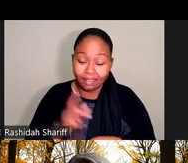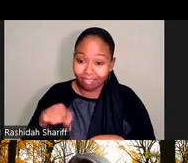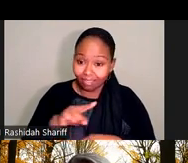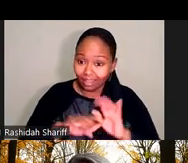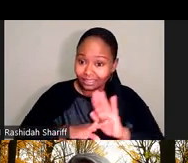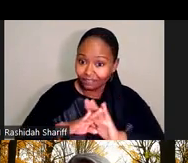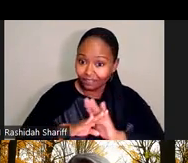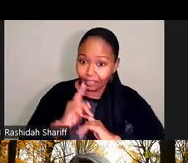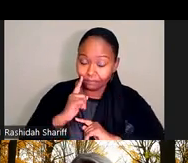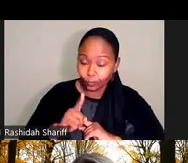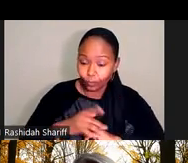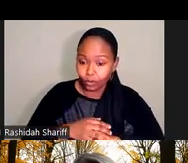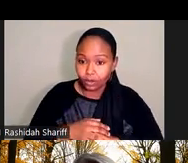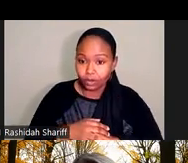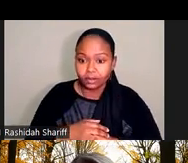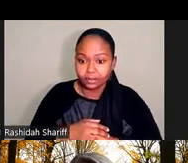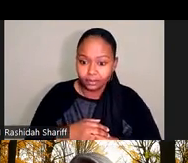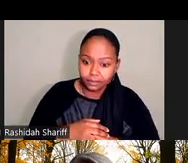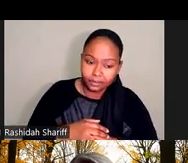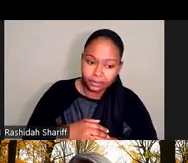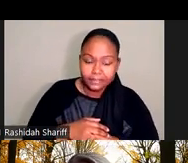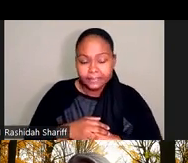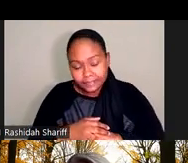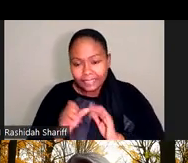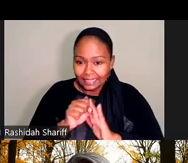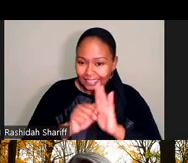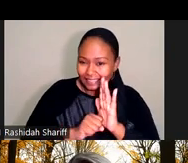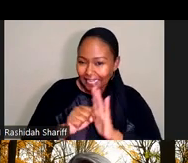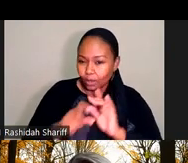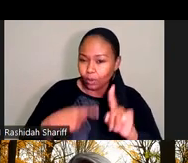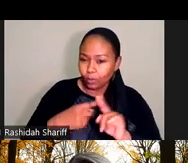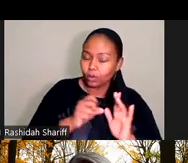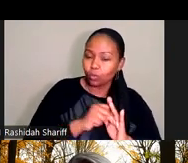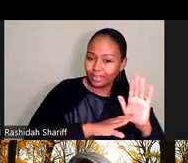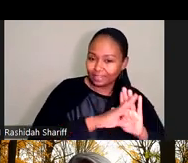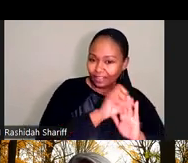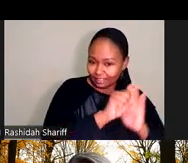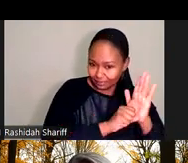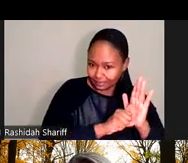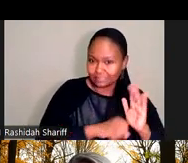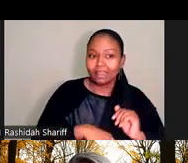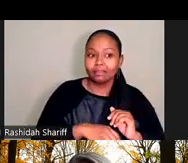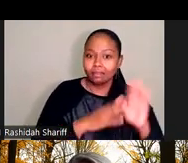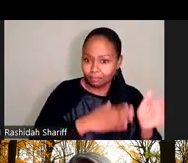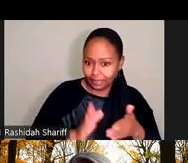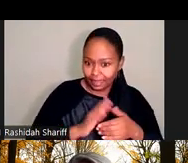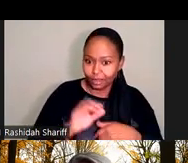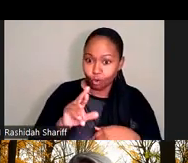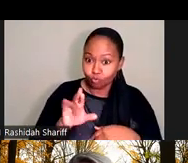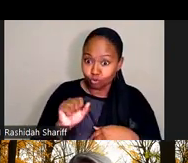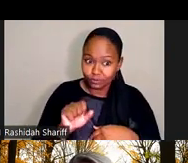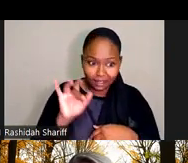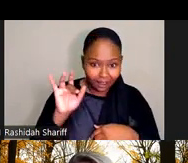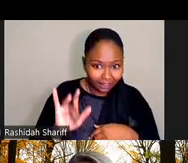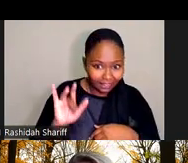for the consideration of the state when the state was developing the master plan for aging. So if you could, Rosie, hit the